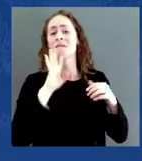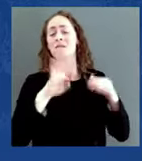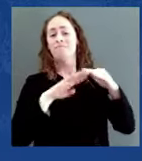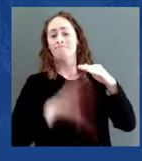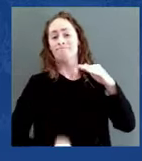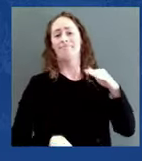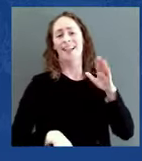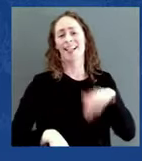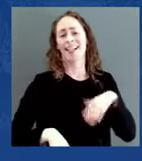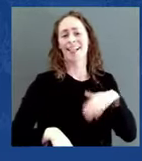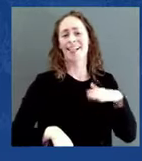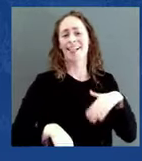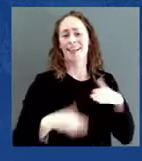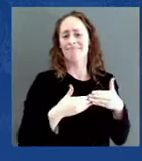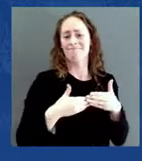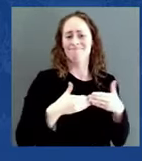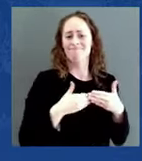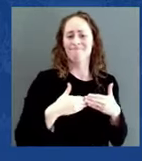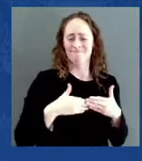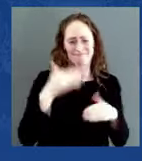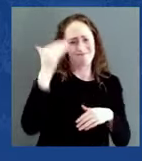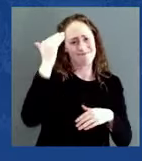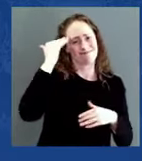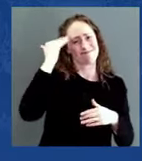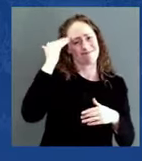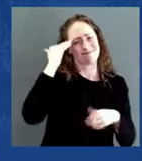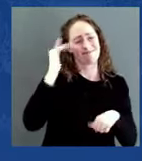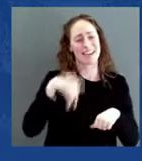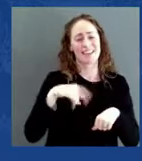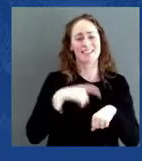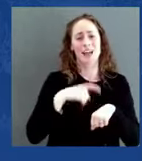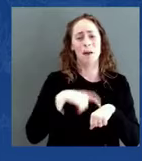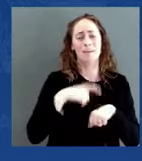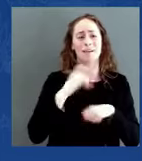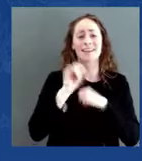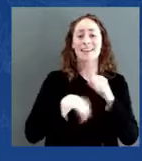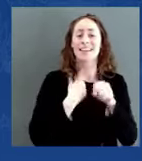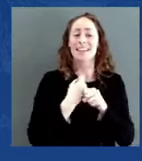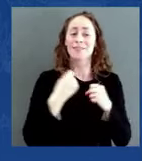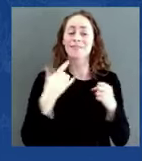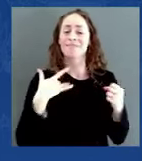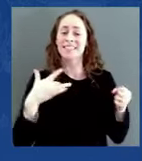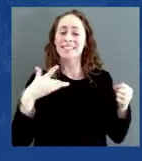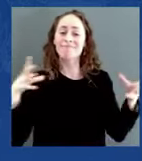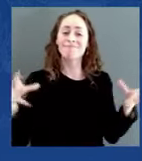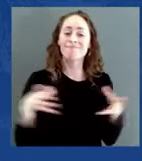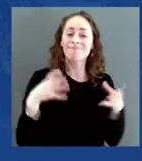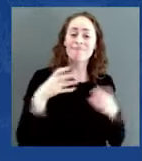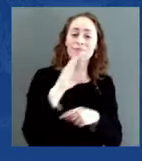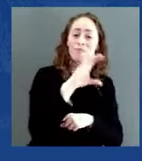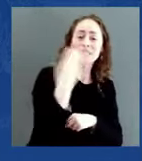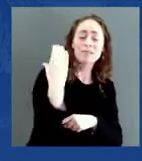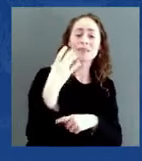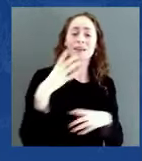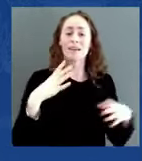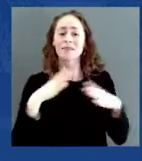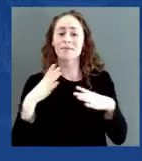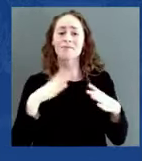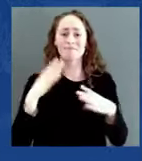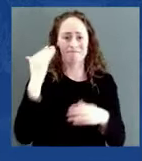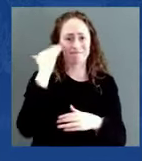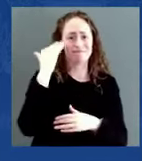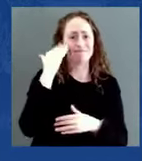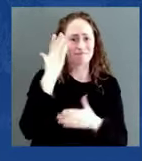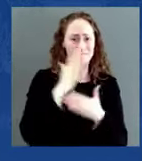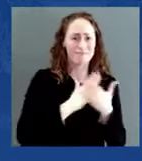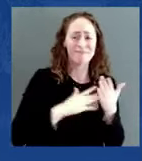parents coming up to me are saying, I have a three year old. Is there going to be a time that that can am I going to be OK? Is she